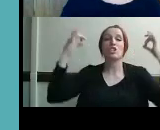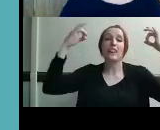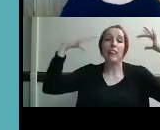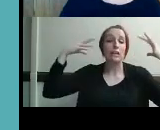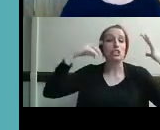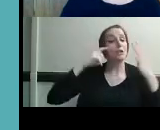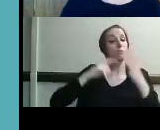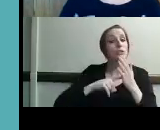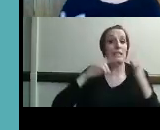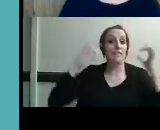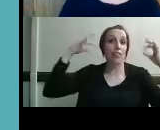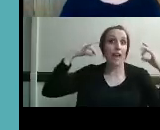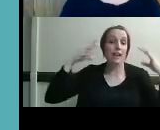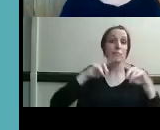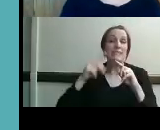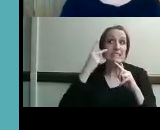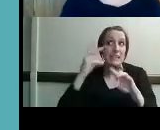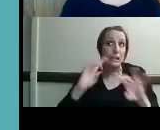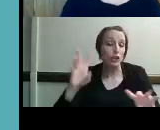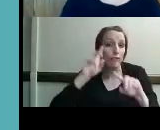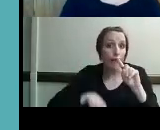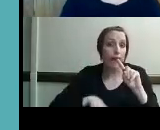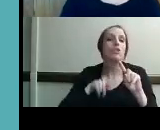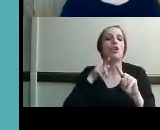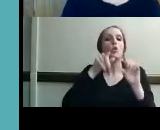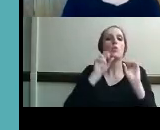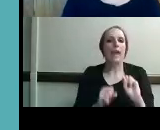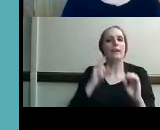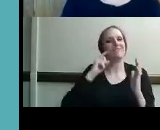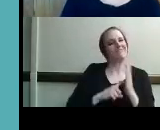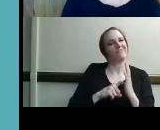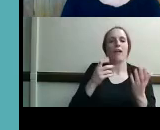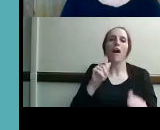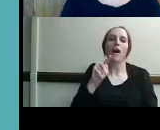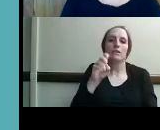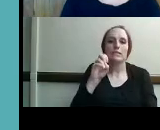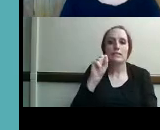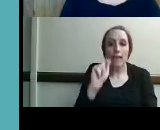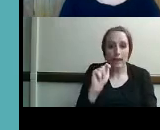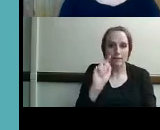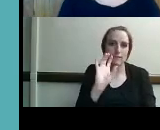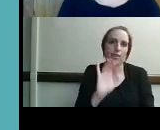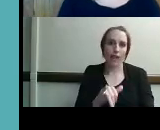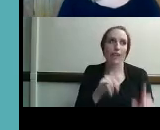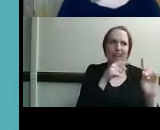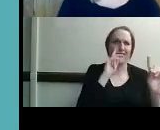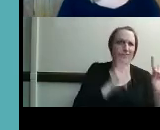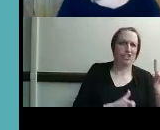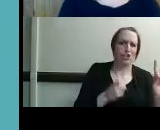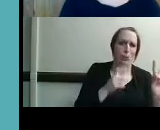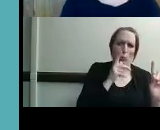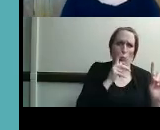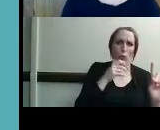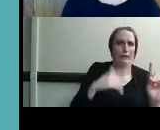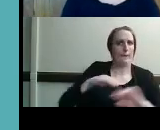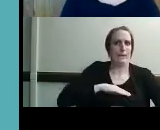in that situation you can attest that yes her vision is not usable at this time does that help